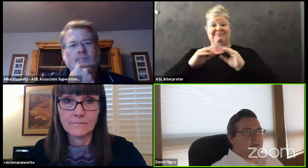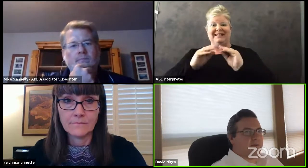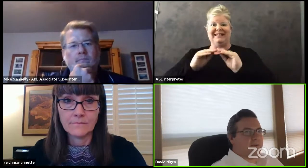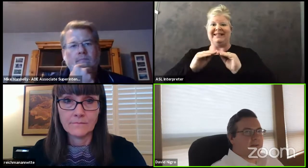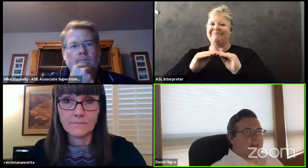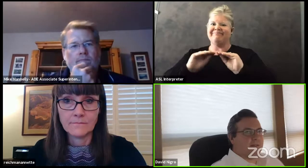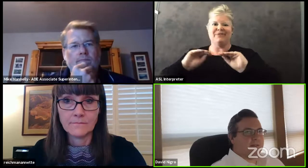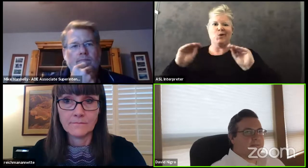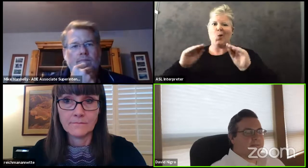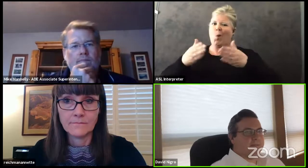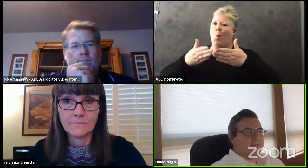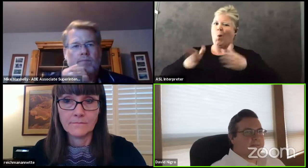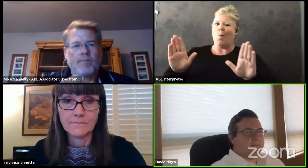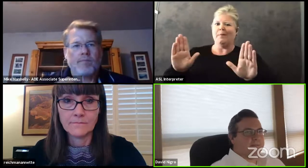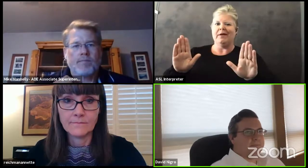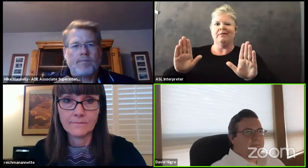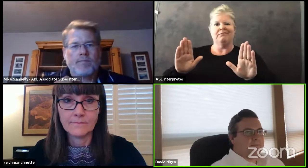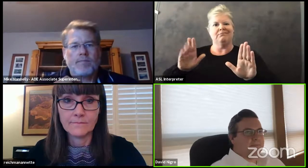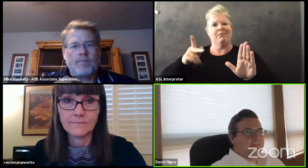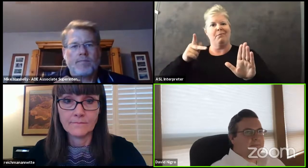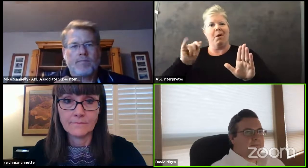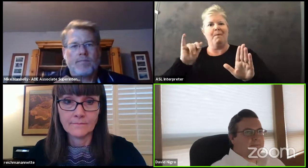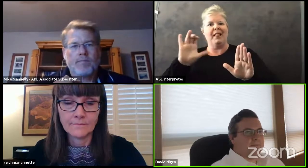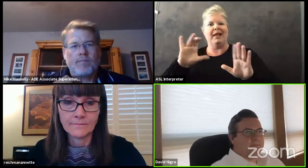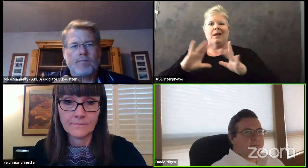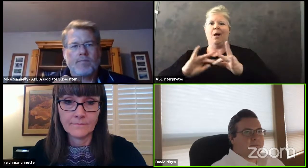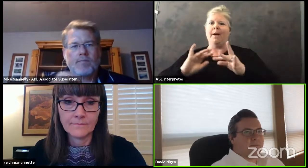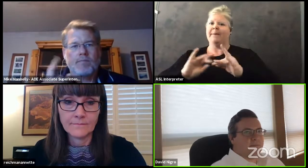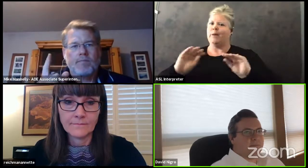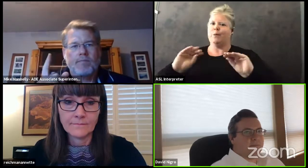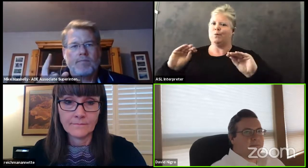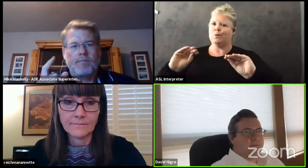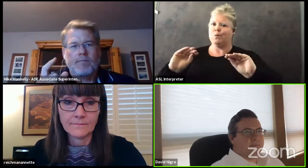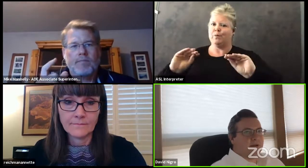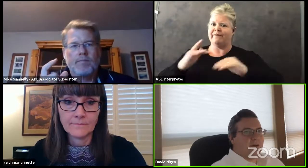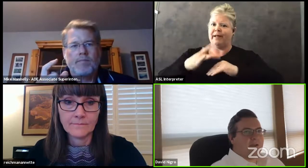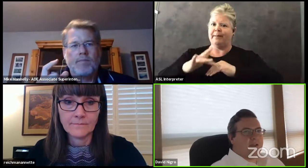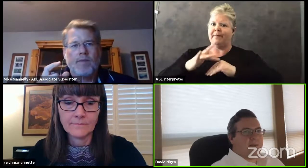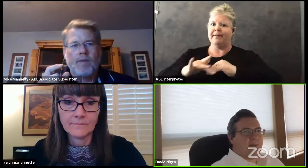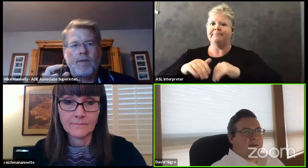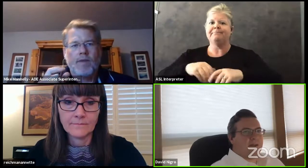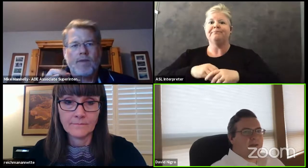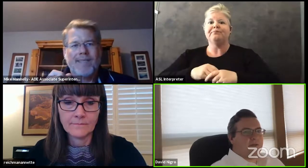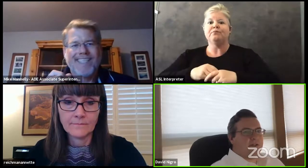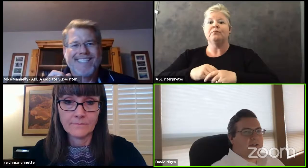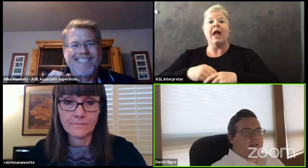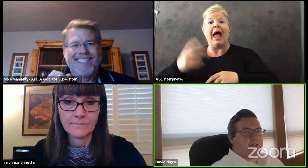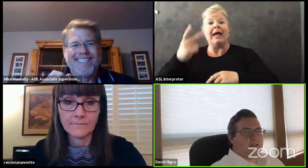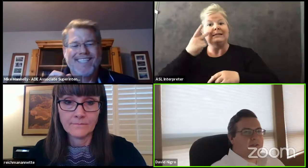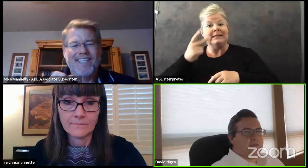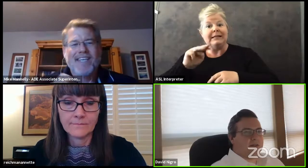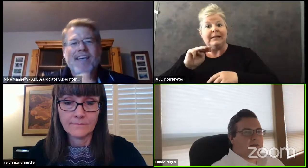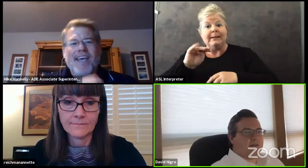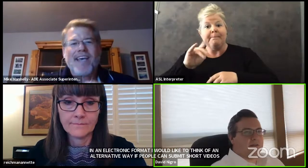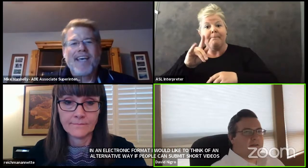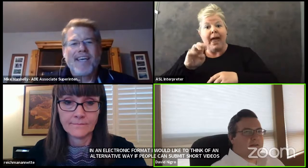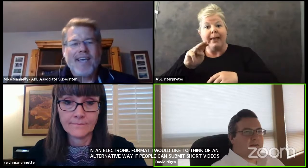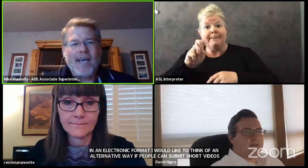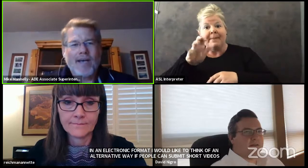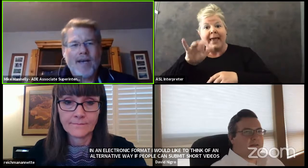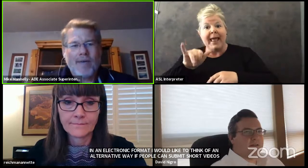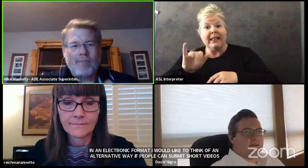public or for public comment um i see mike mannelly raising his hand mike